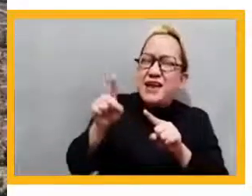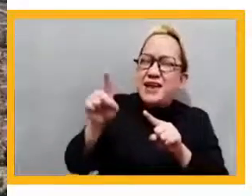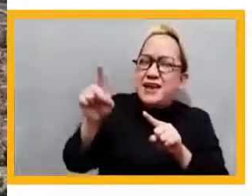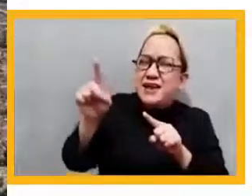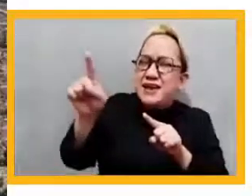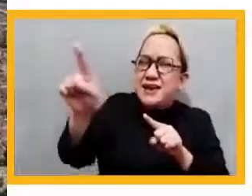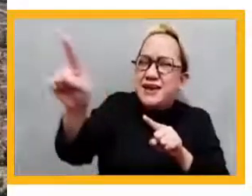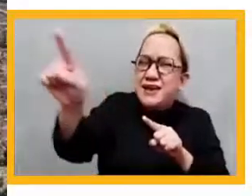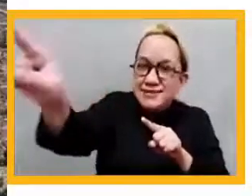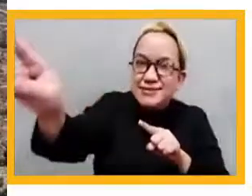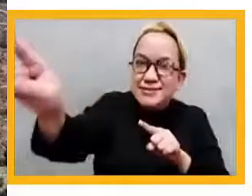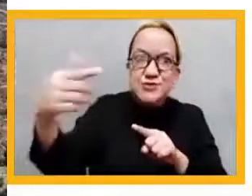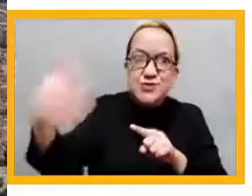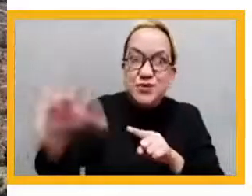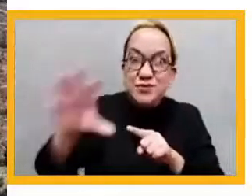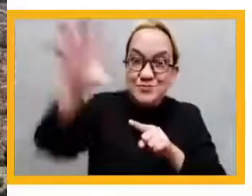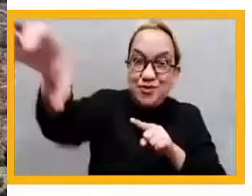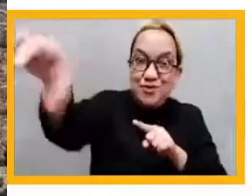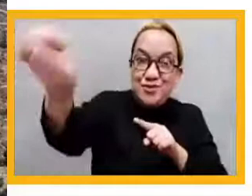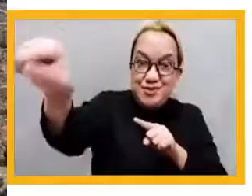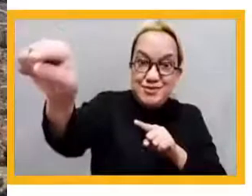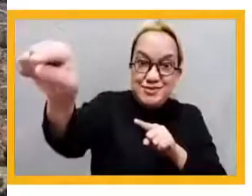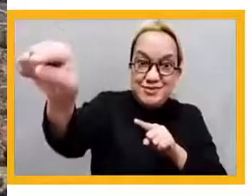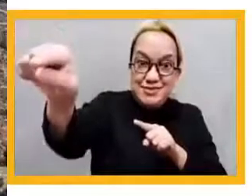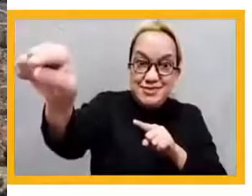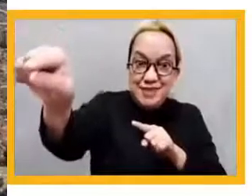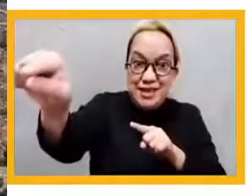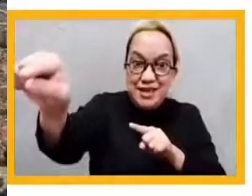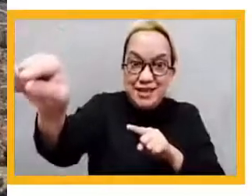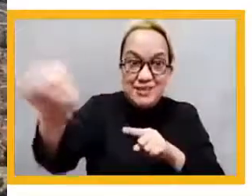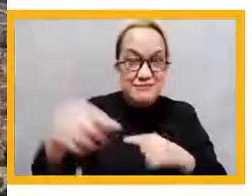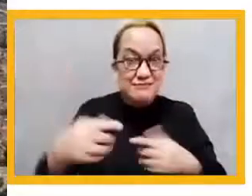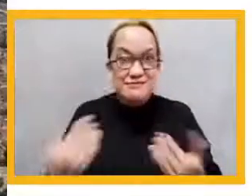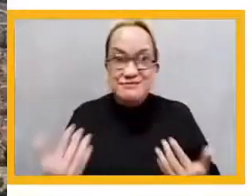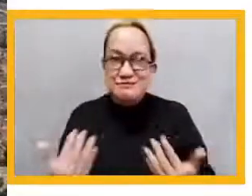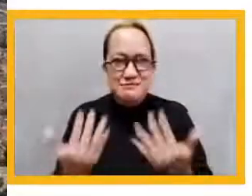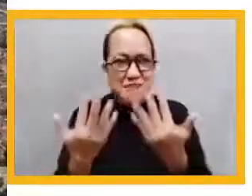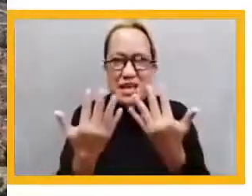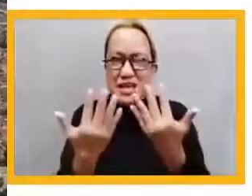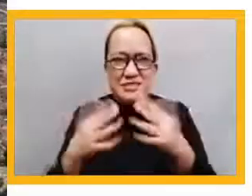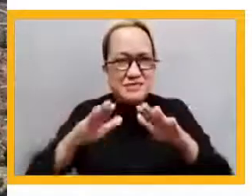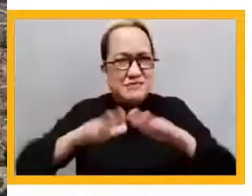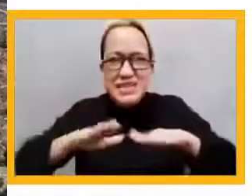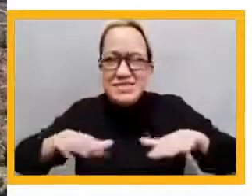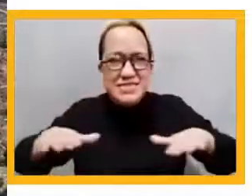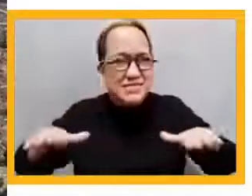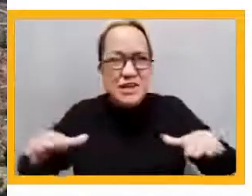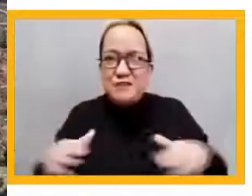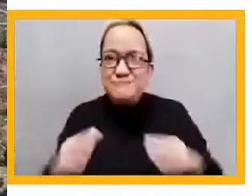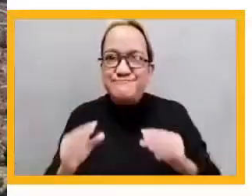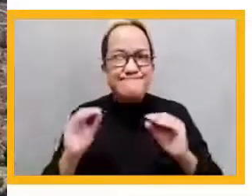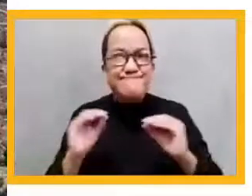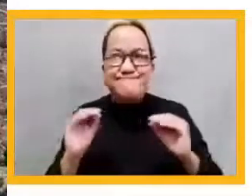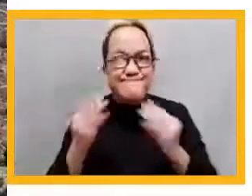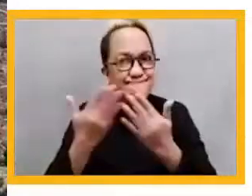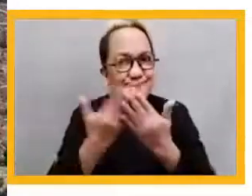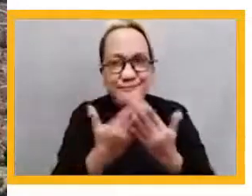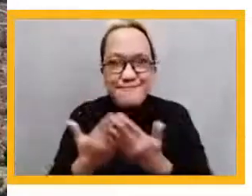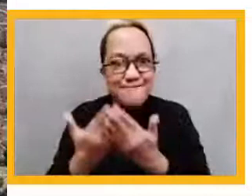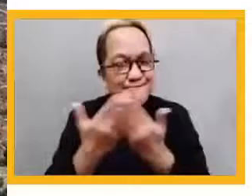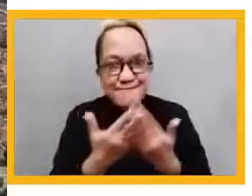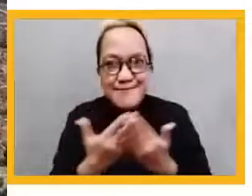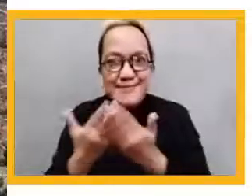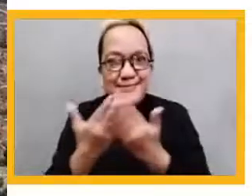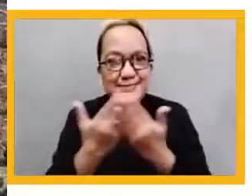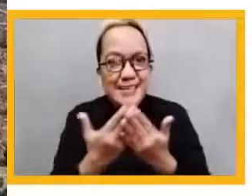primary education. There were so many invisible schools. Our geography, as you can see, because of the mountains, it's very complicated.